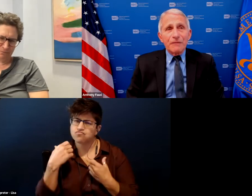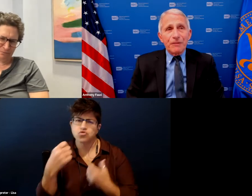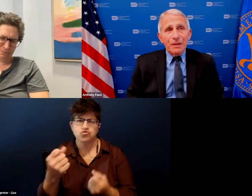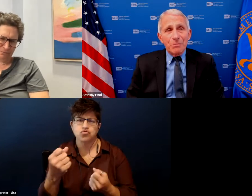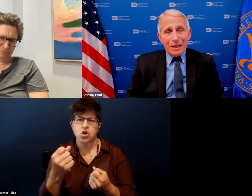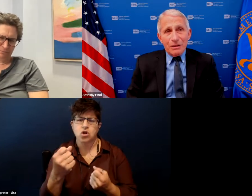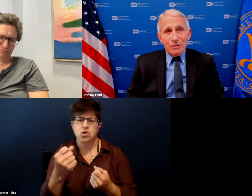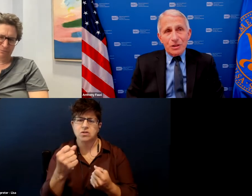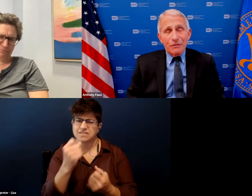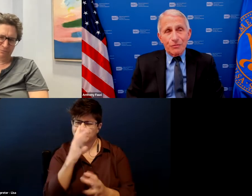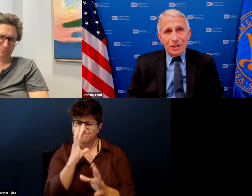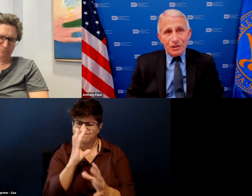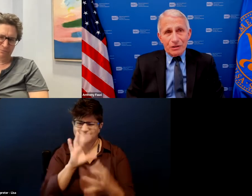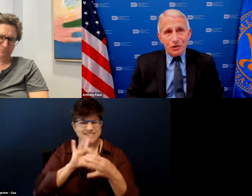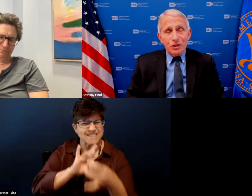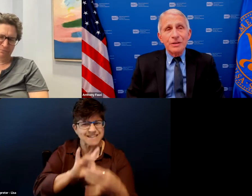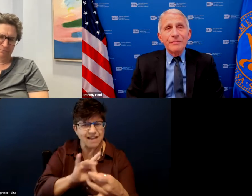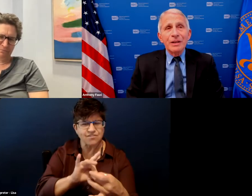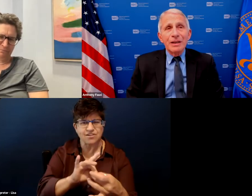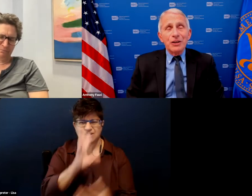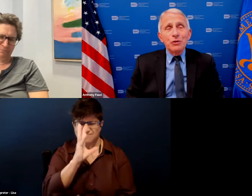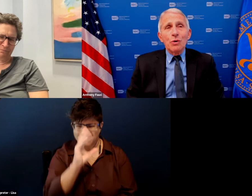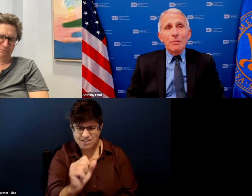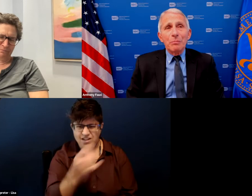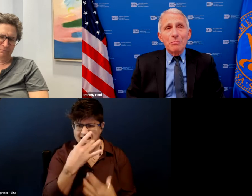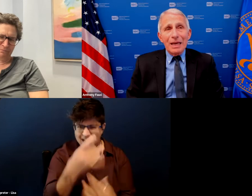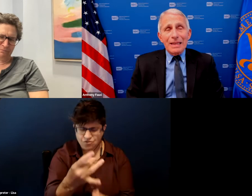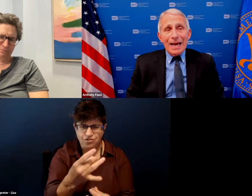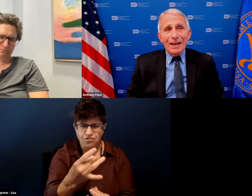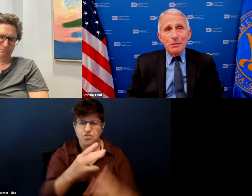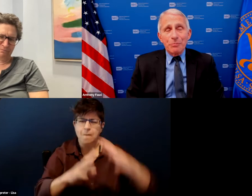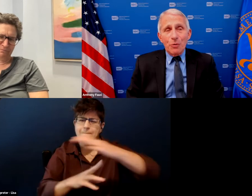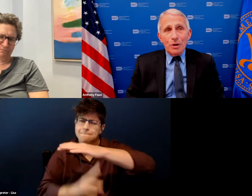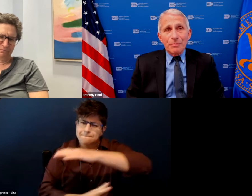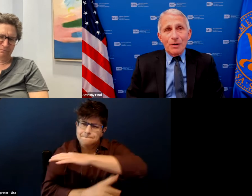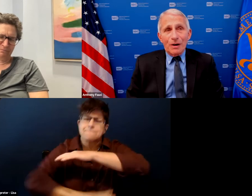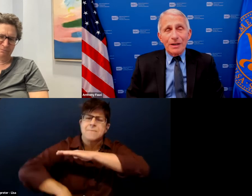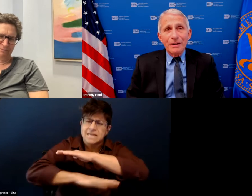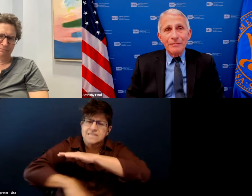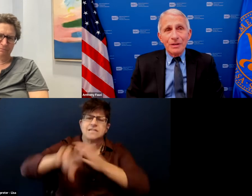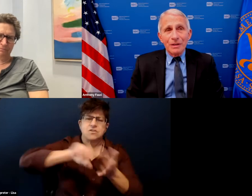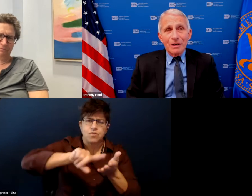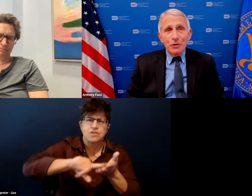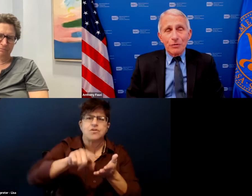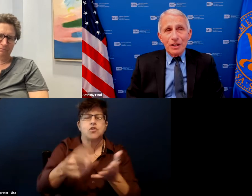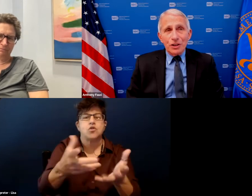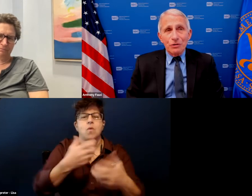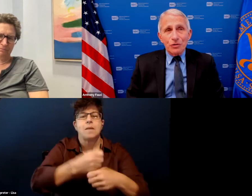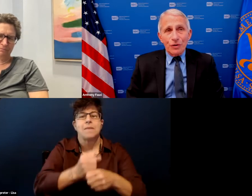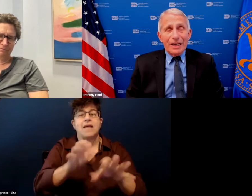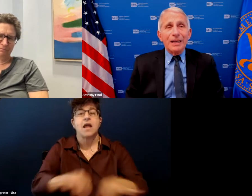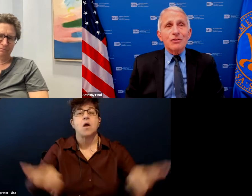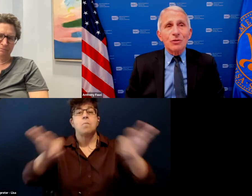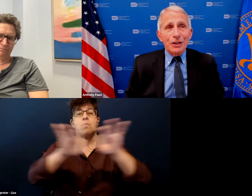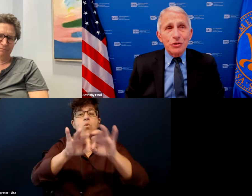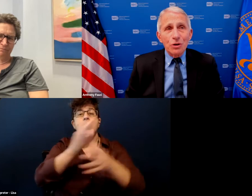to the fundamentals of research and you want to make that an important part of your initial